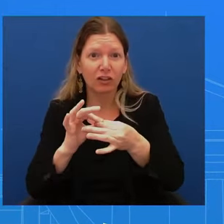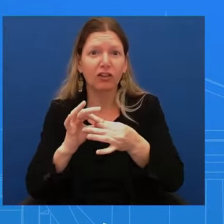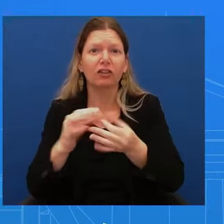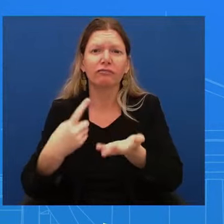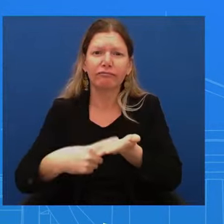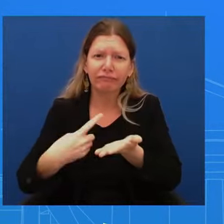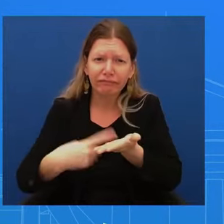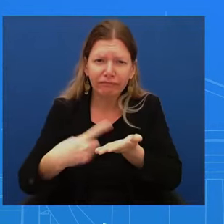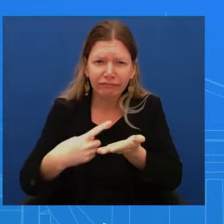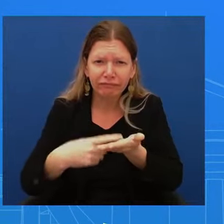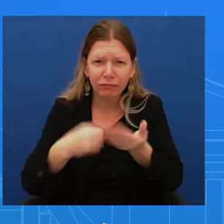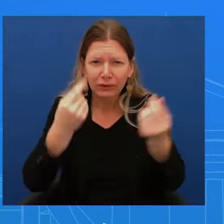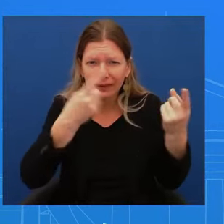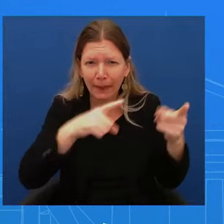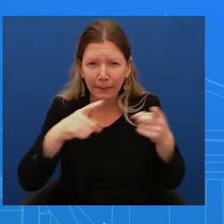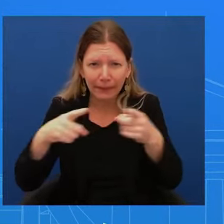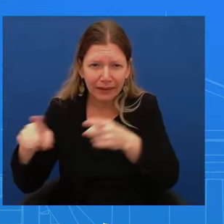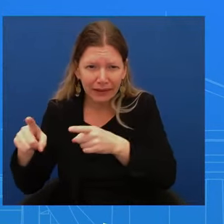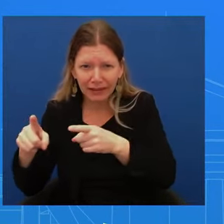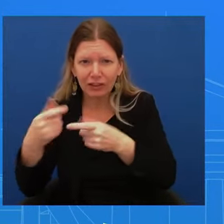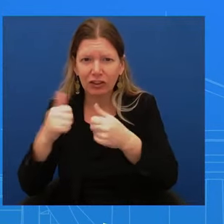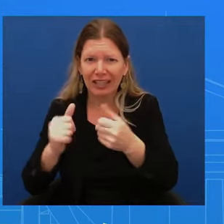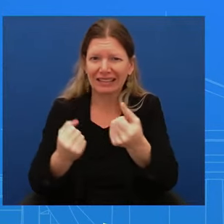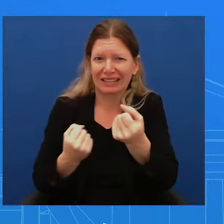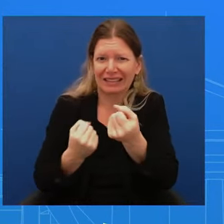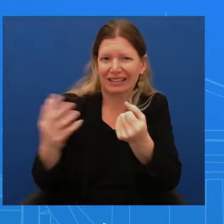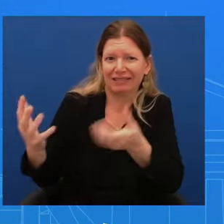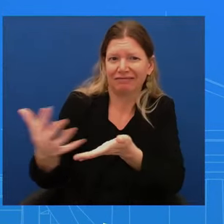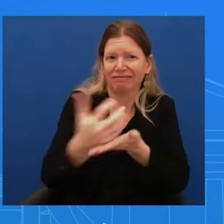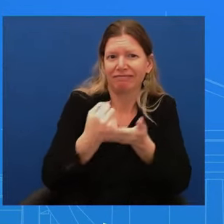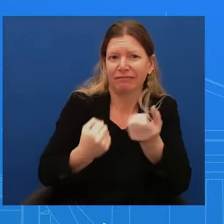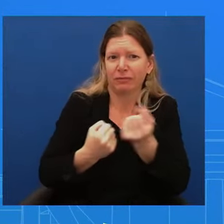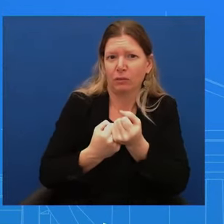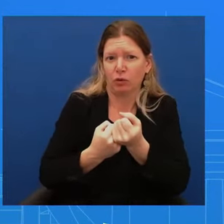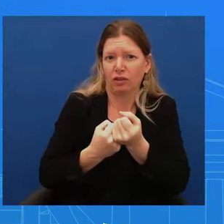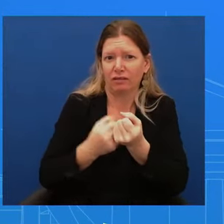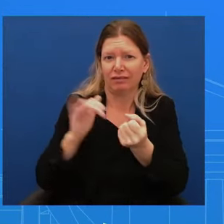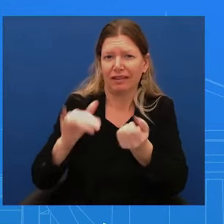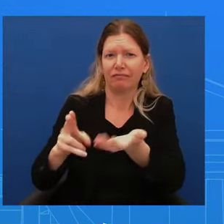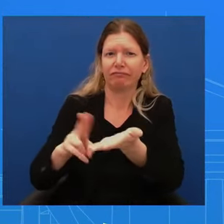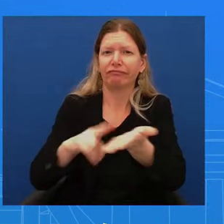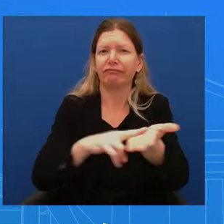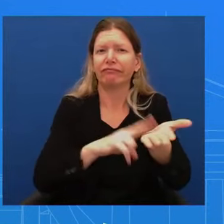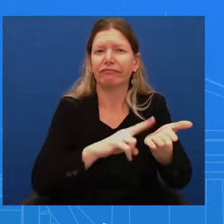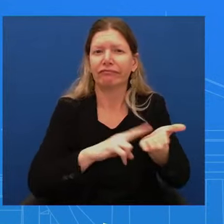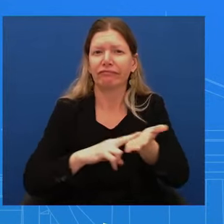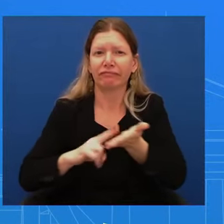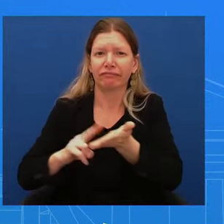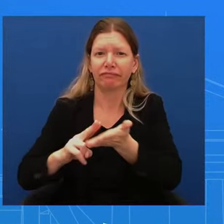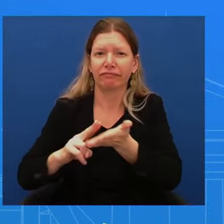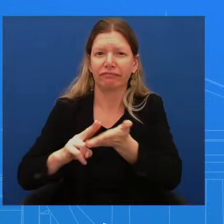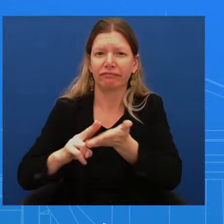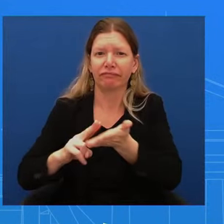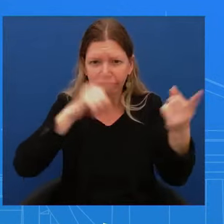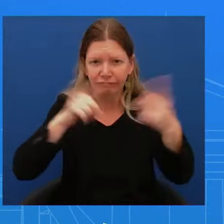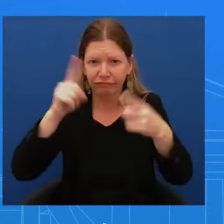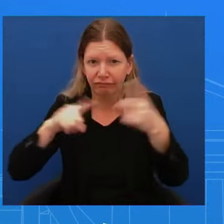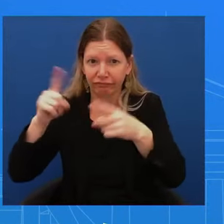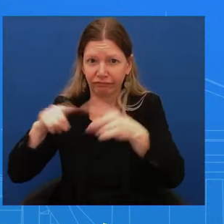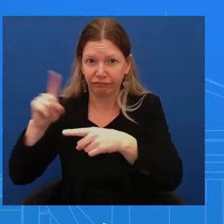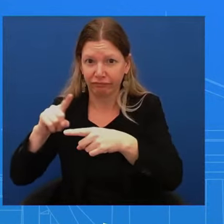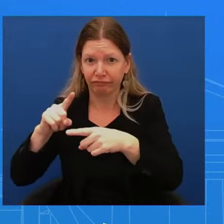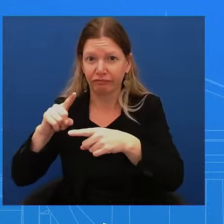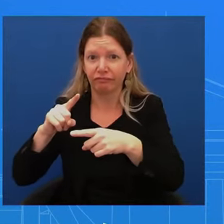statement. Senior NSC officials coordinated hour by hour with senior Pentagon officials who are also making phone calls and securing support from foreign partners.